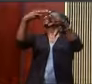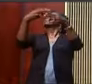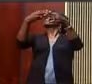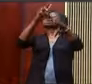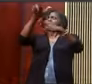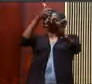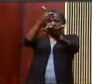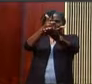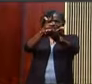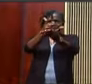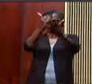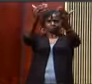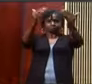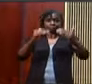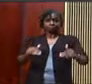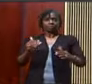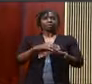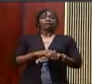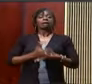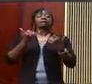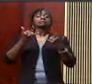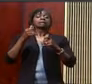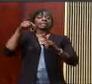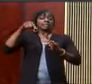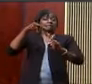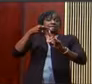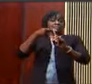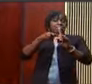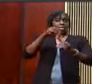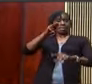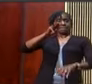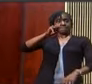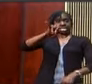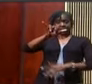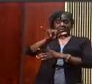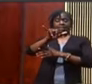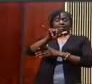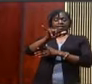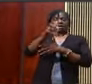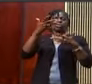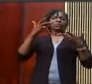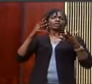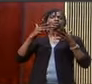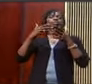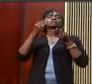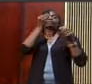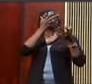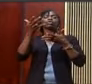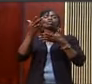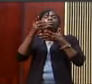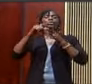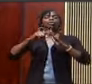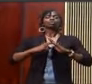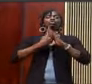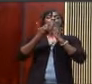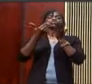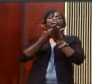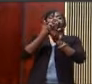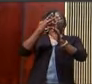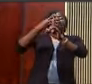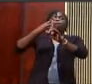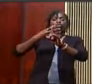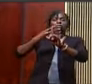This is the month of May, and as Pastor Durr has already shared, we are moving into another trimester of